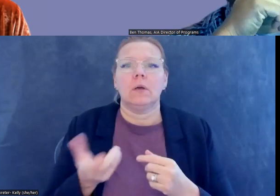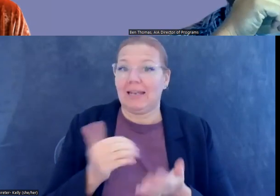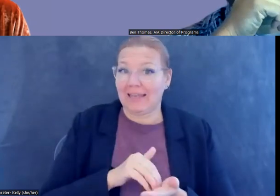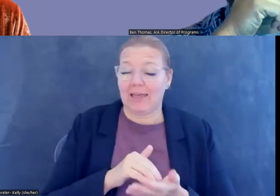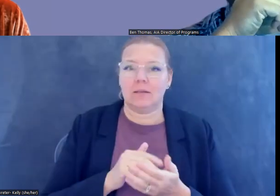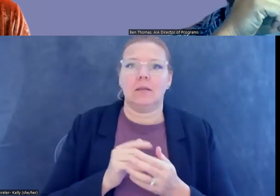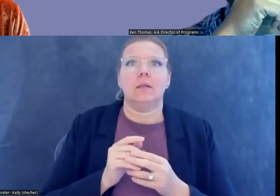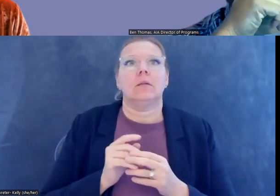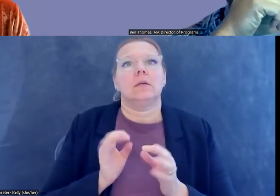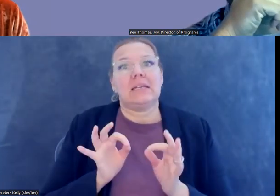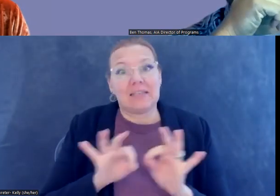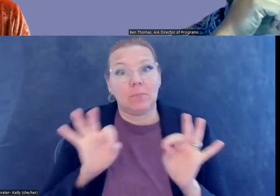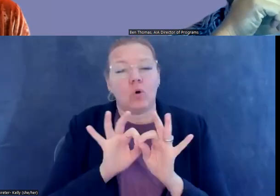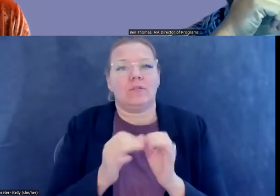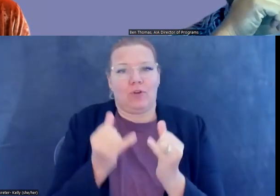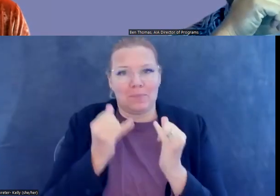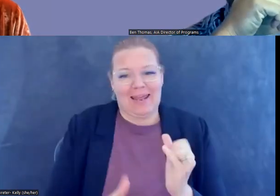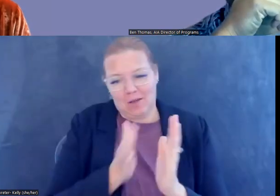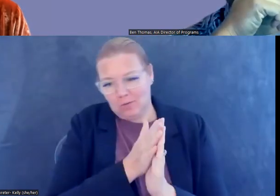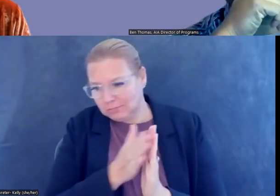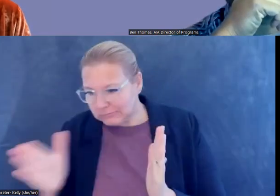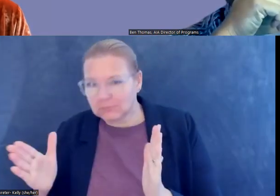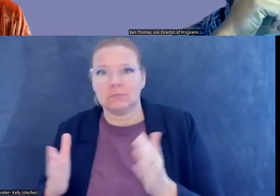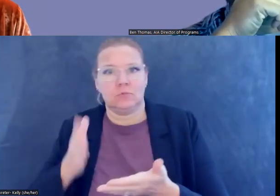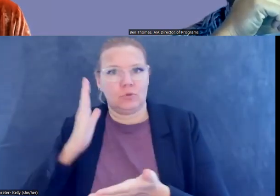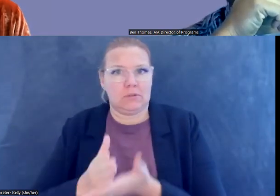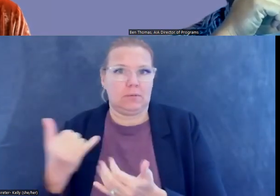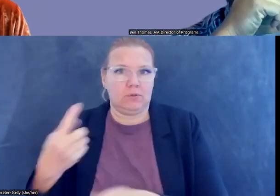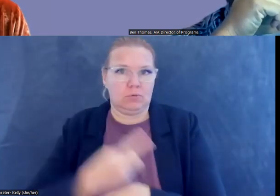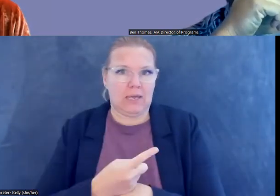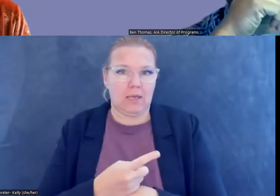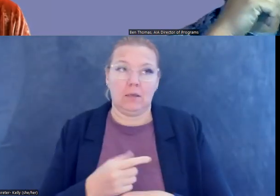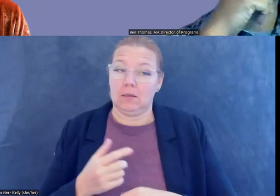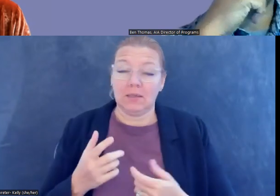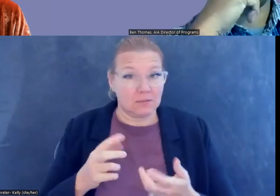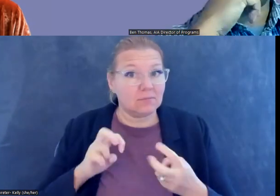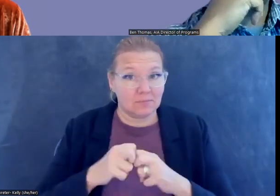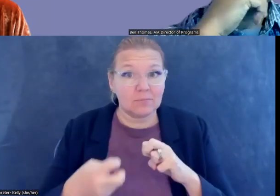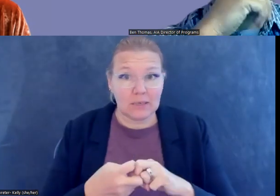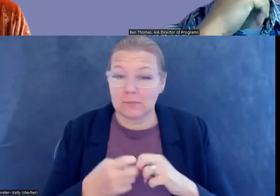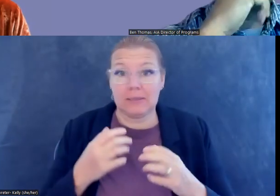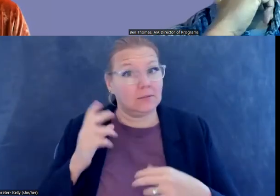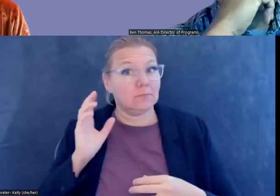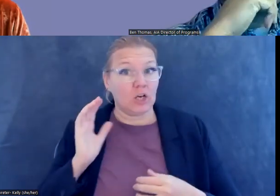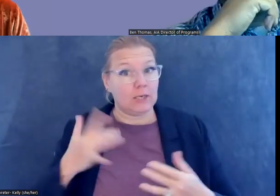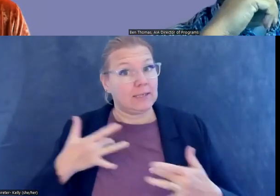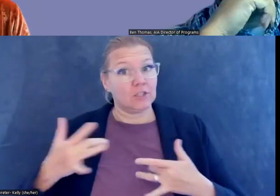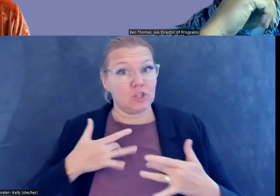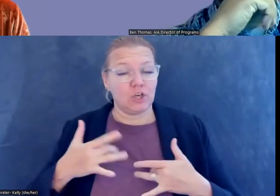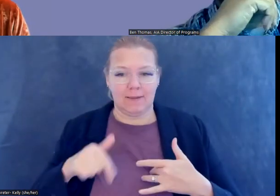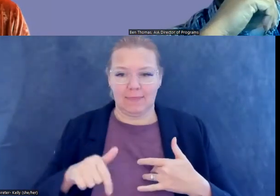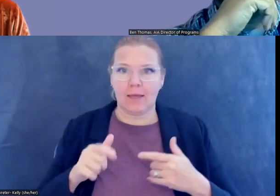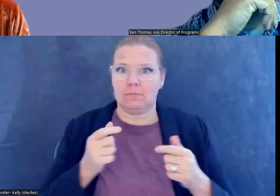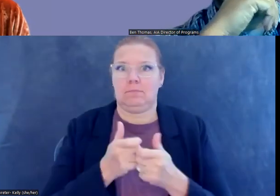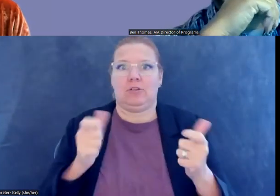acquisitions today. Um, it's hugely disturbing that major museums in the United States are continuing to purchase pieces that